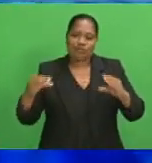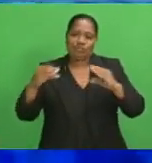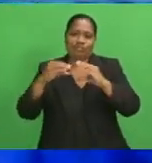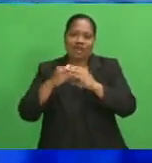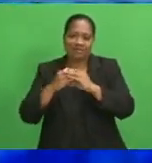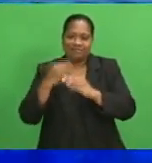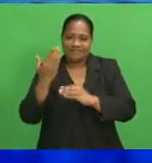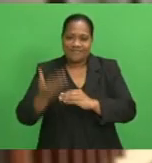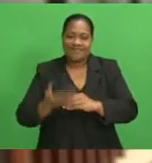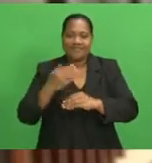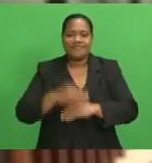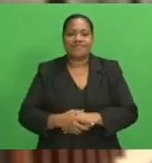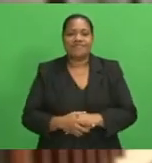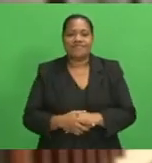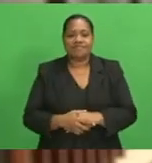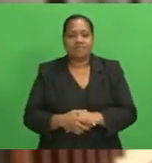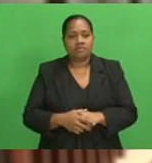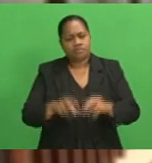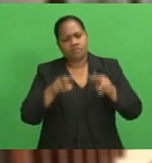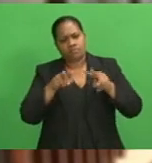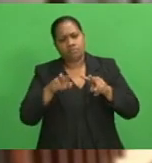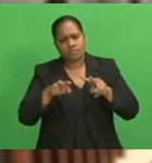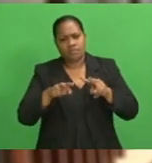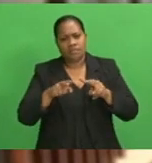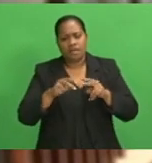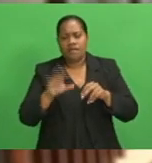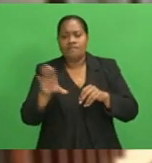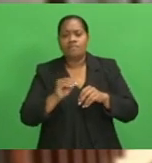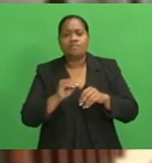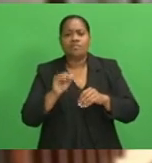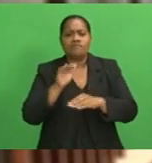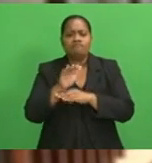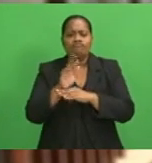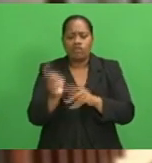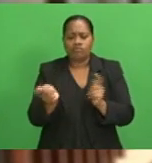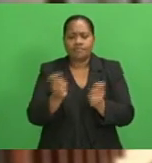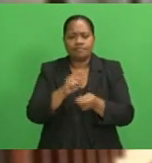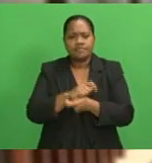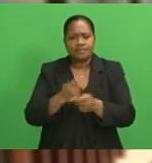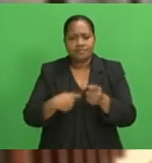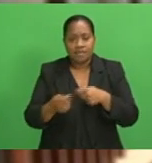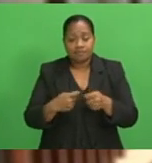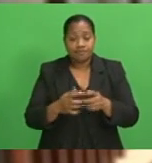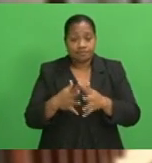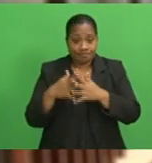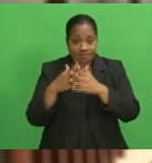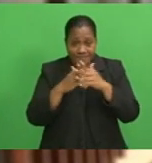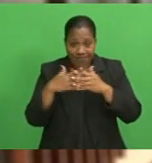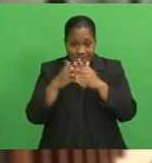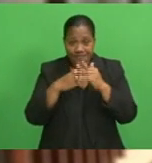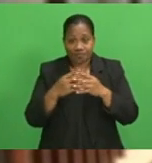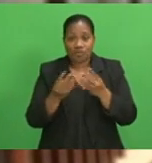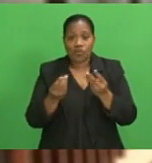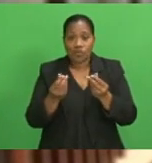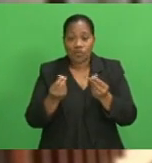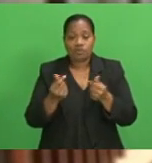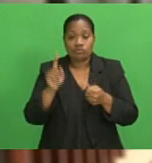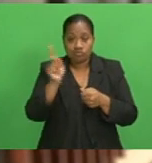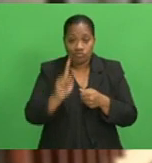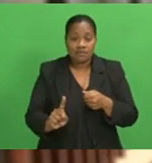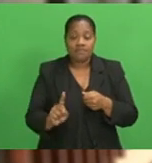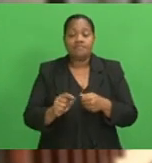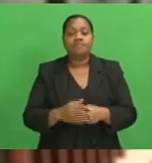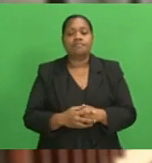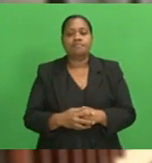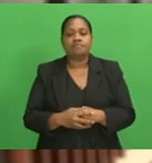the money markets. Let's look at the latest from the foreign exchange markets. The U.S. was on the back foot today while some